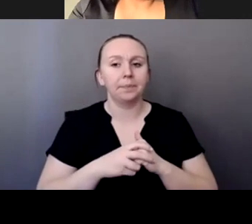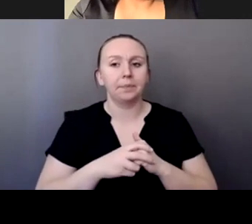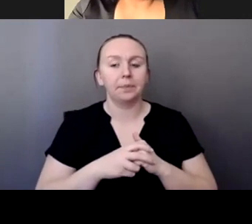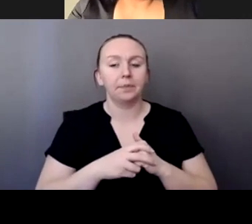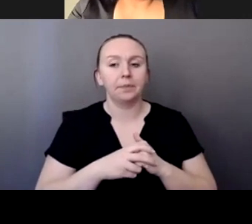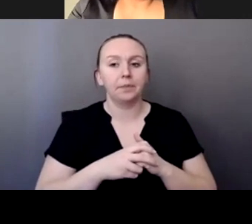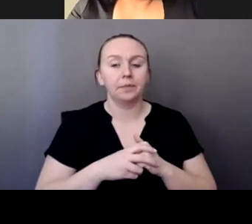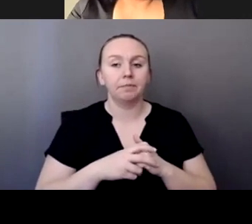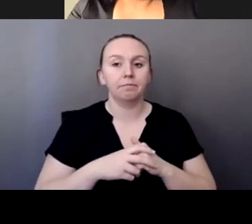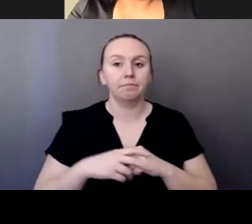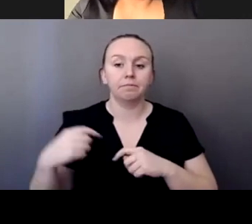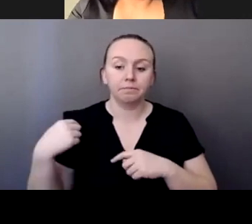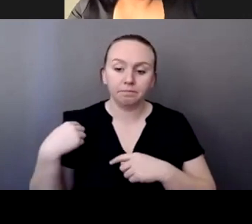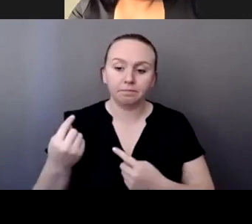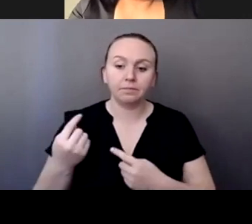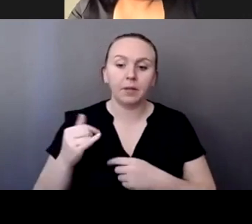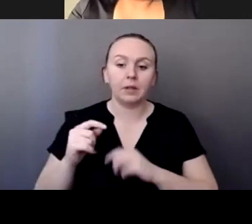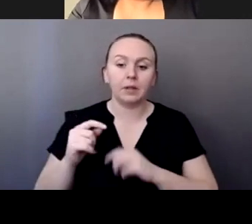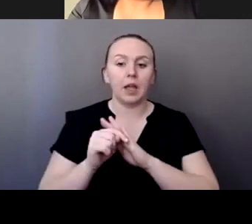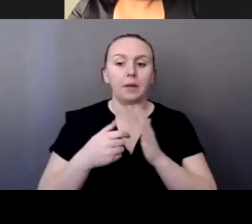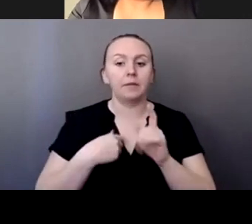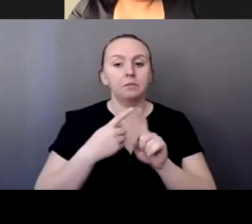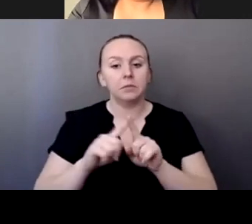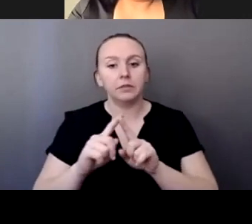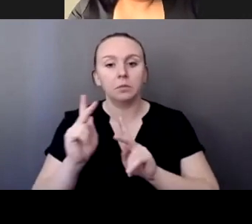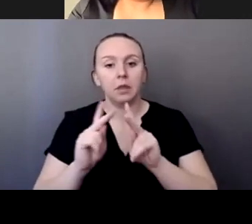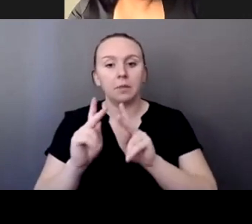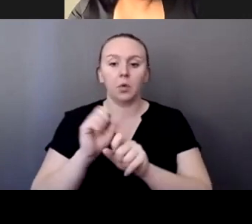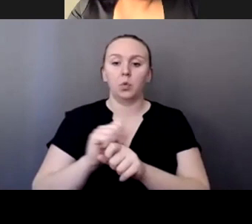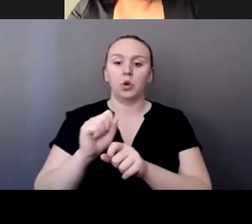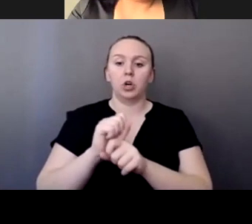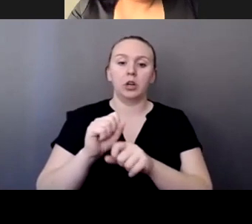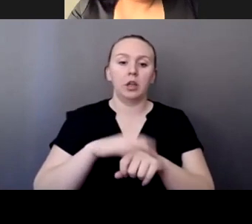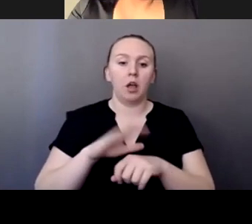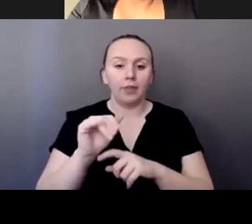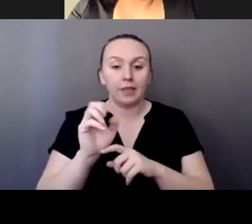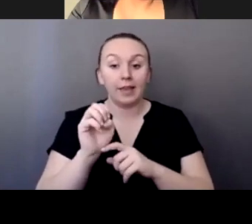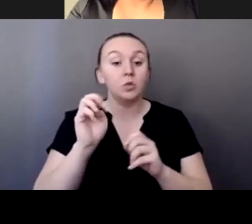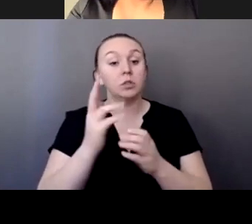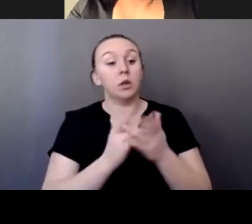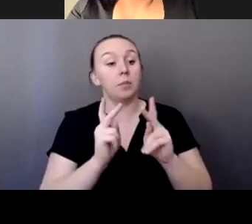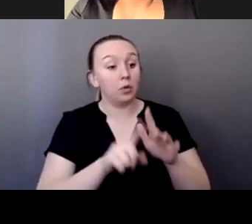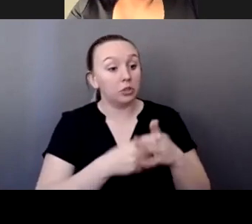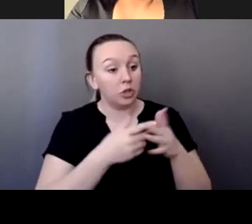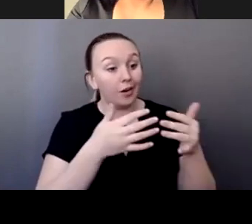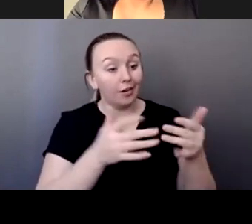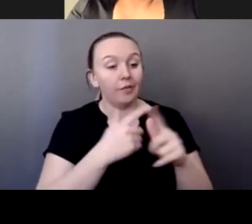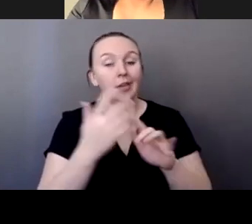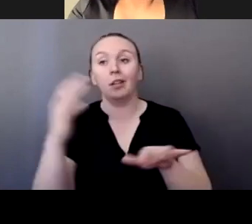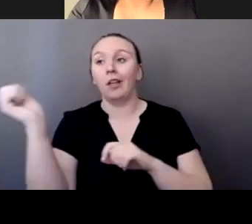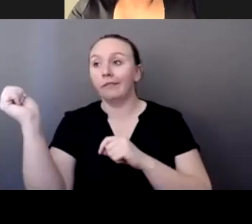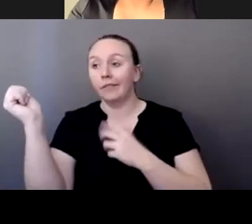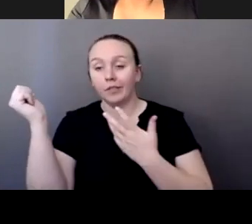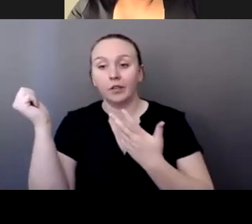had, uh, different people working on the case or people that have left, um, for